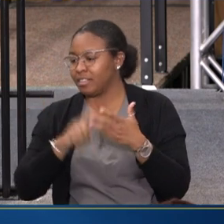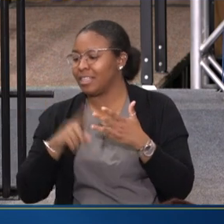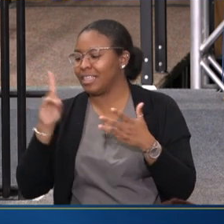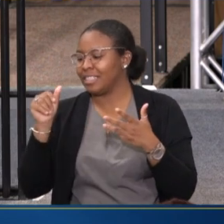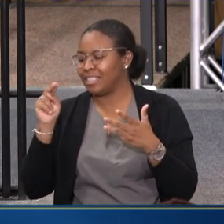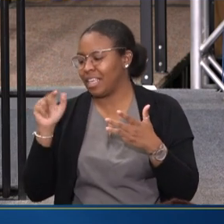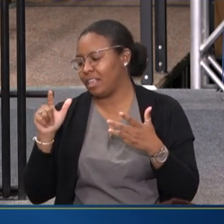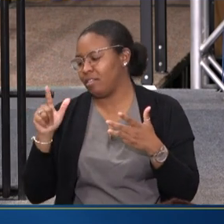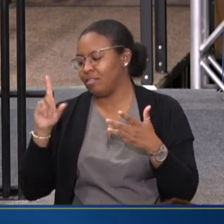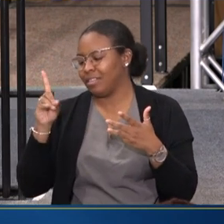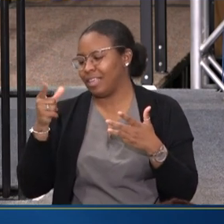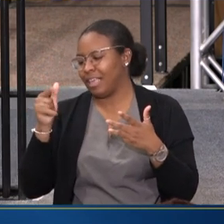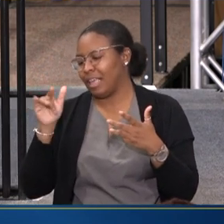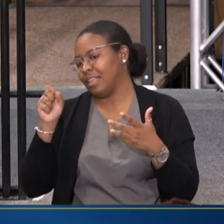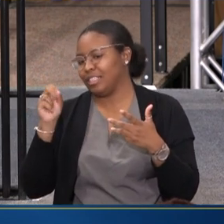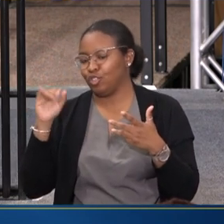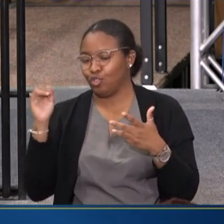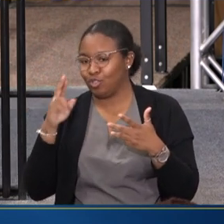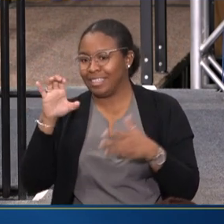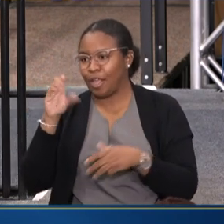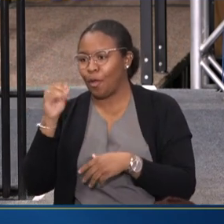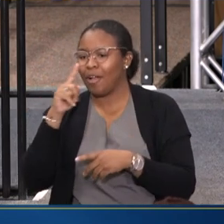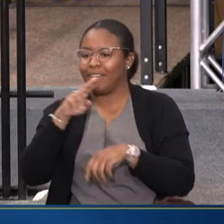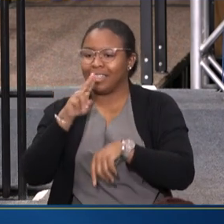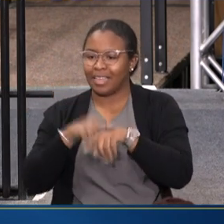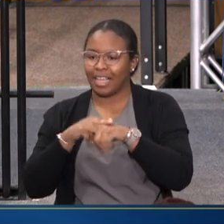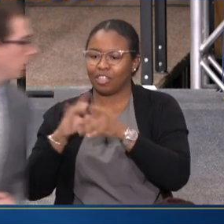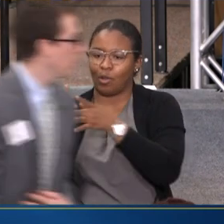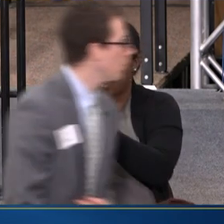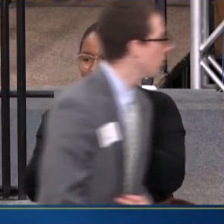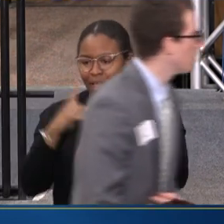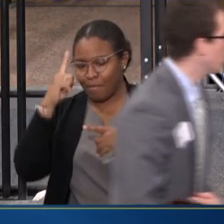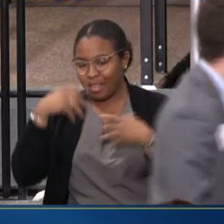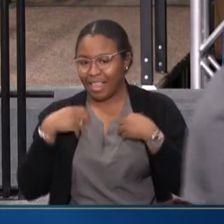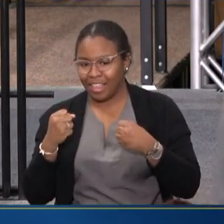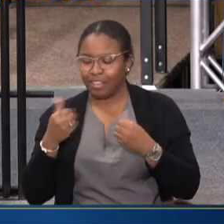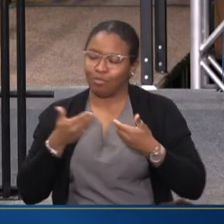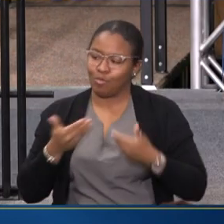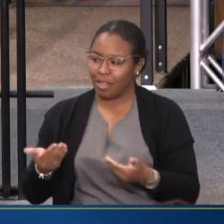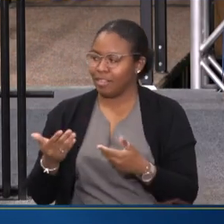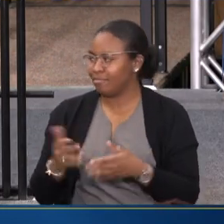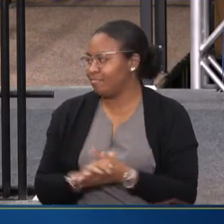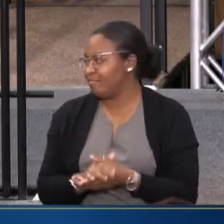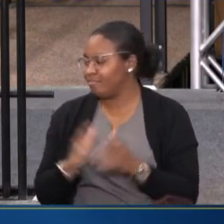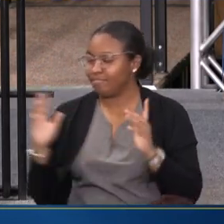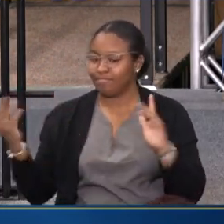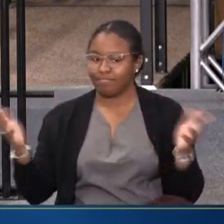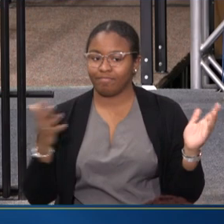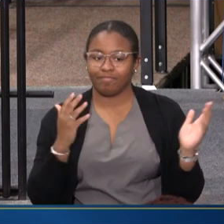GILLISON, JR., THE CEO OF THE NATIONAL ALLIANCE ON MENTAL ILLNESS. PLEASE JOIN ME IN WELCOMING OUR PANELISTS.